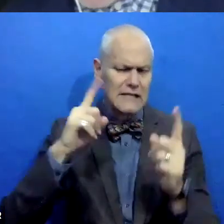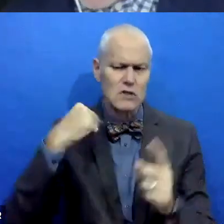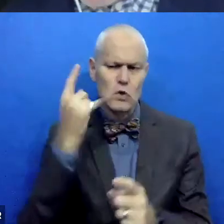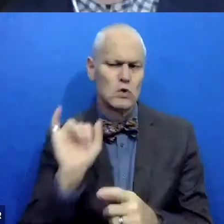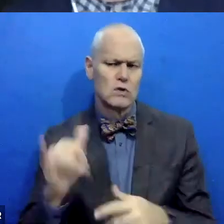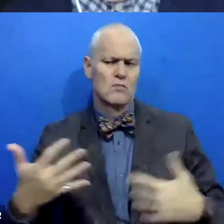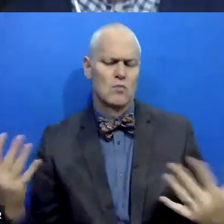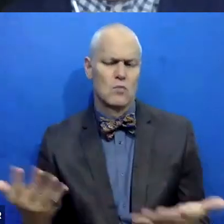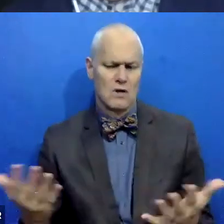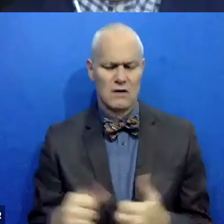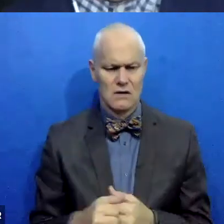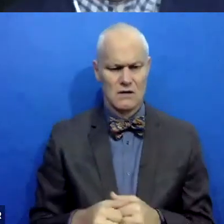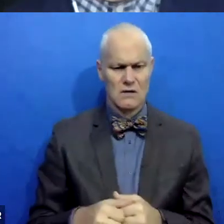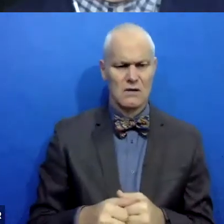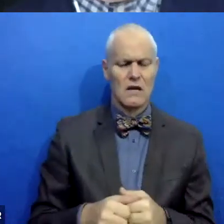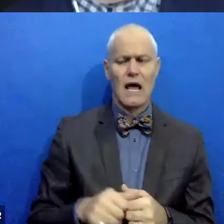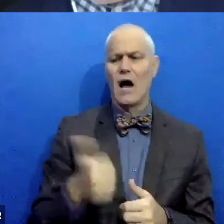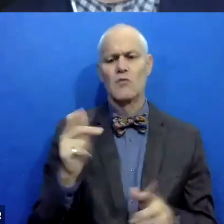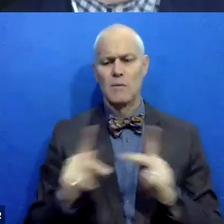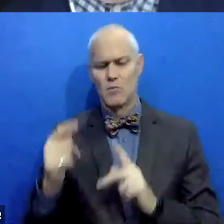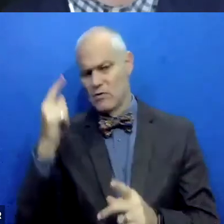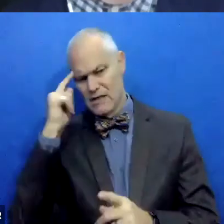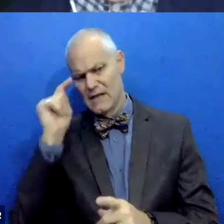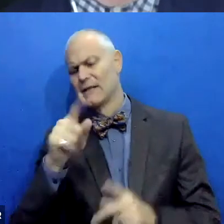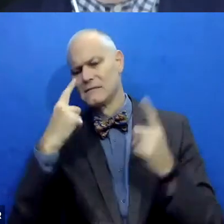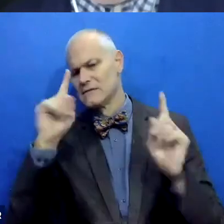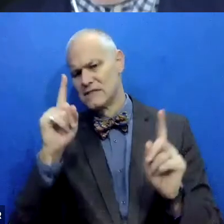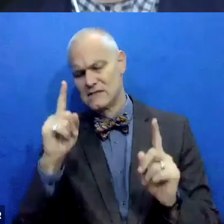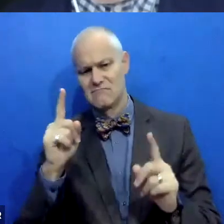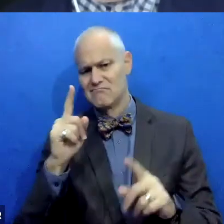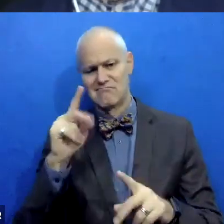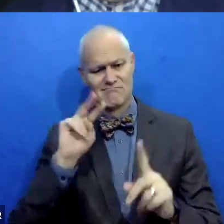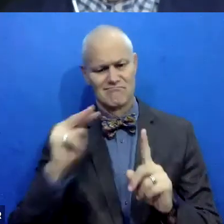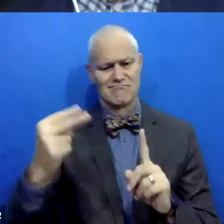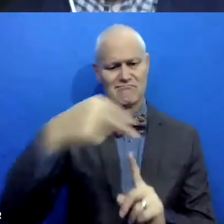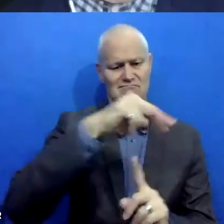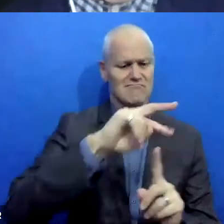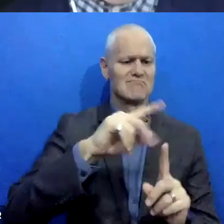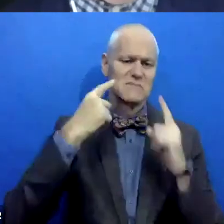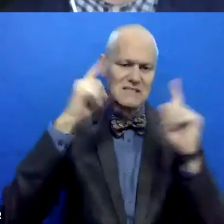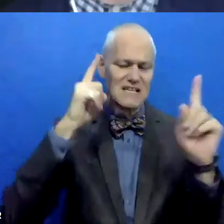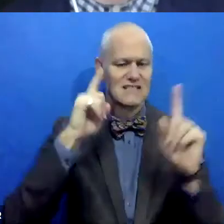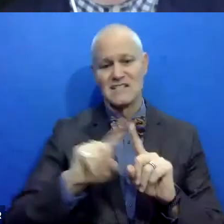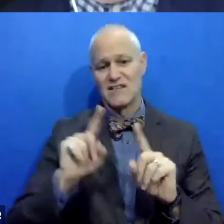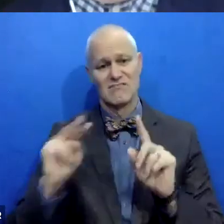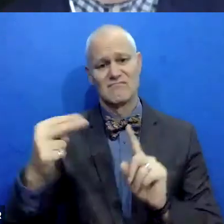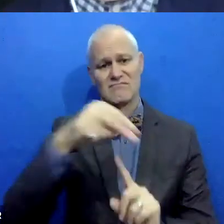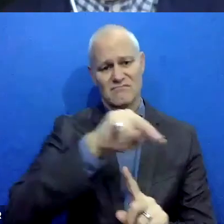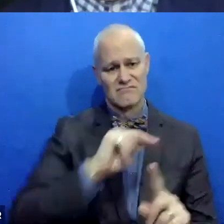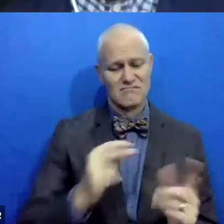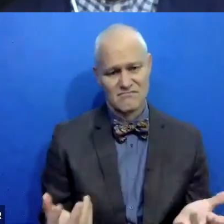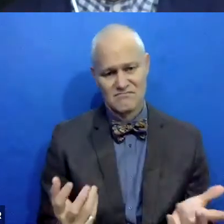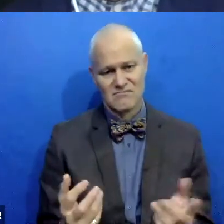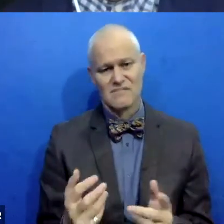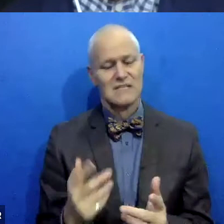Um, and what will it look like to, to other folks? Because it's, it's different from every perspective and it's something we're, we're trying to do with our program, uh,